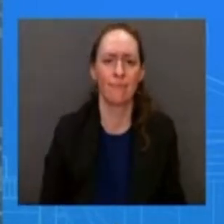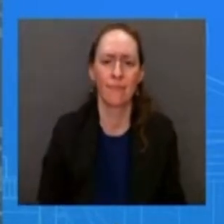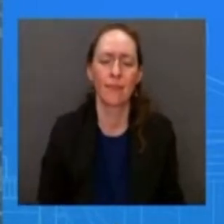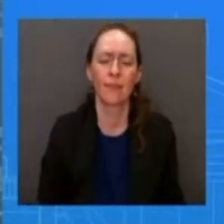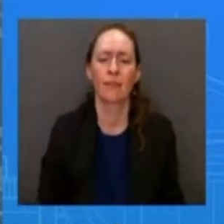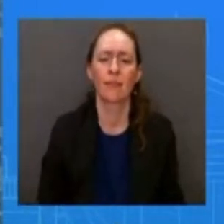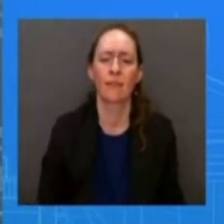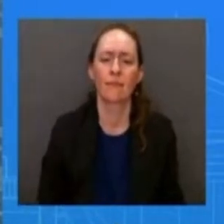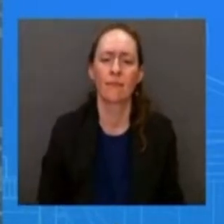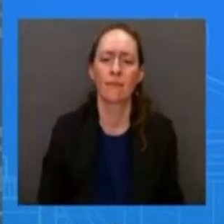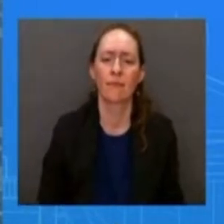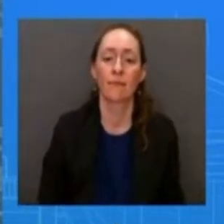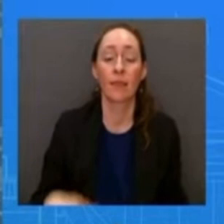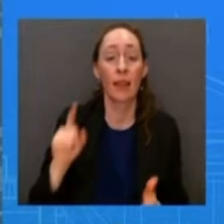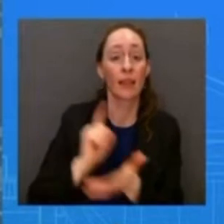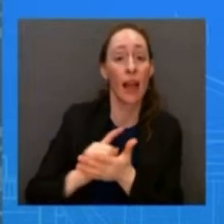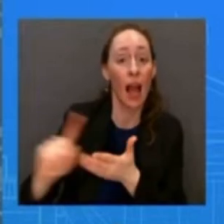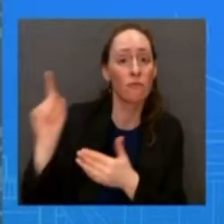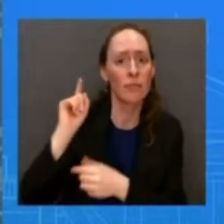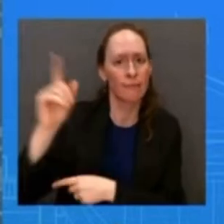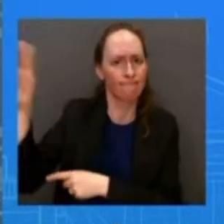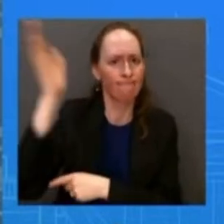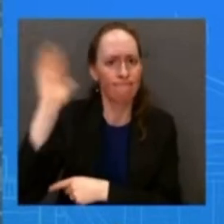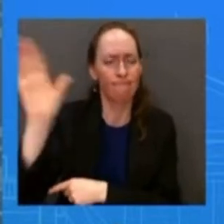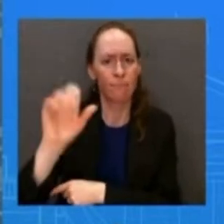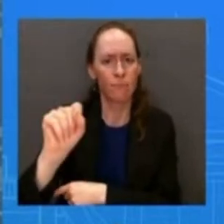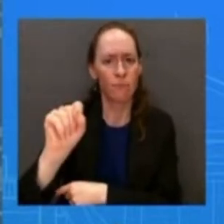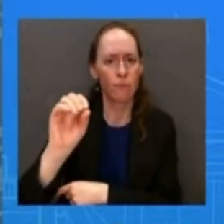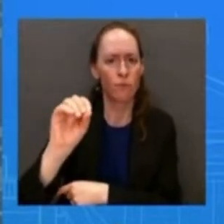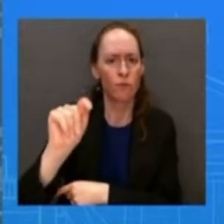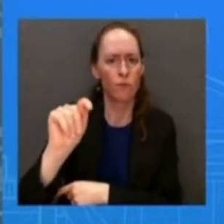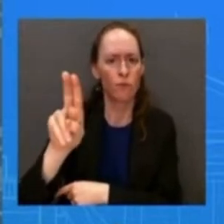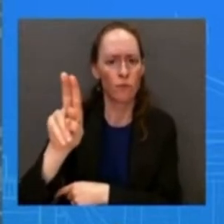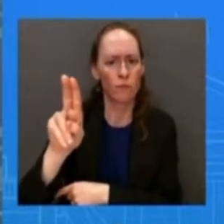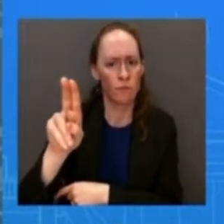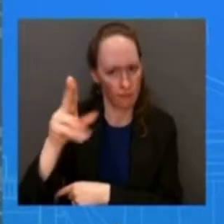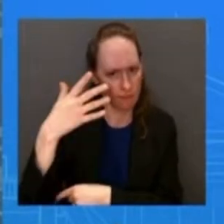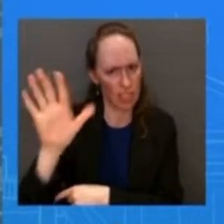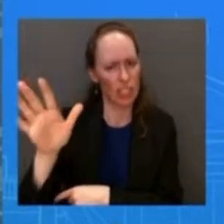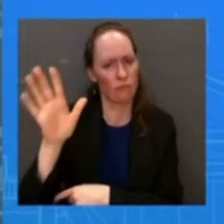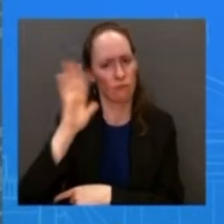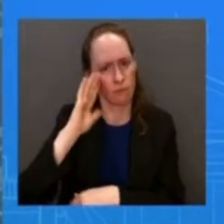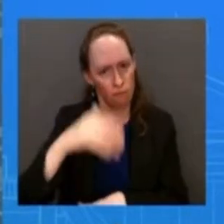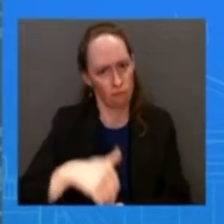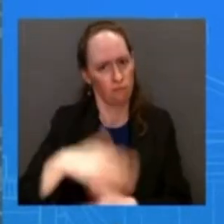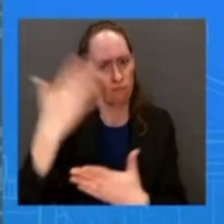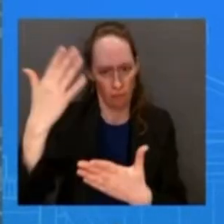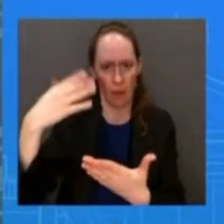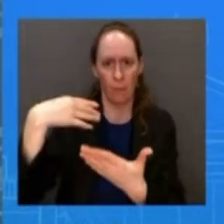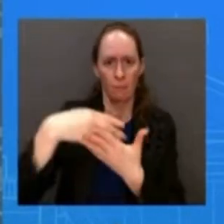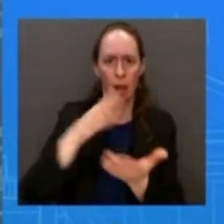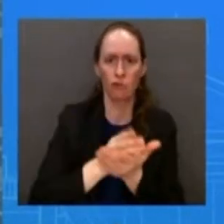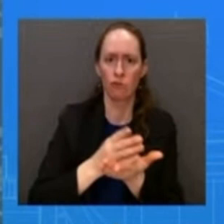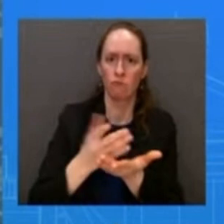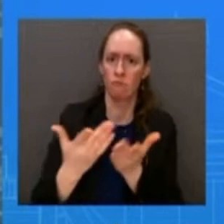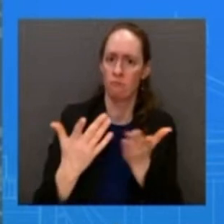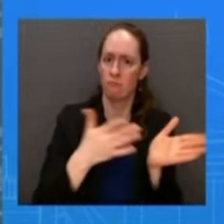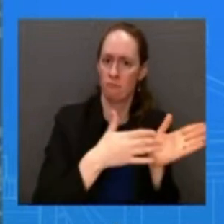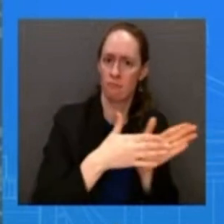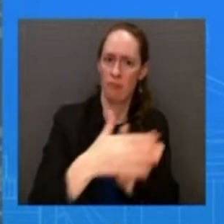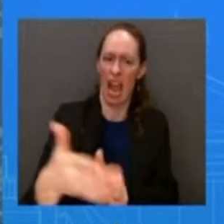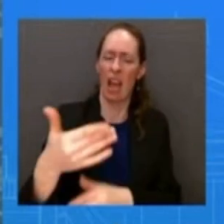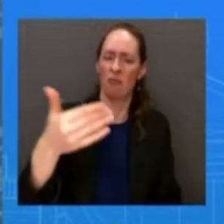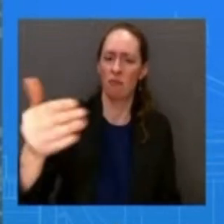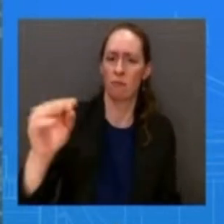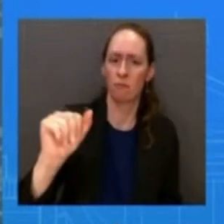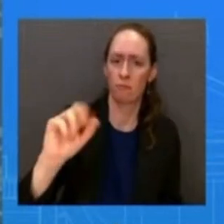his budget that he's going to put forth on march 9th is going to show how he's going to continue to lower uh the deficit with by another 2